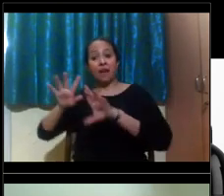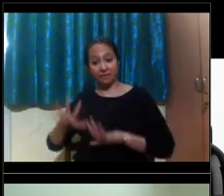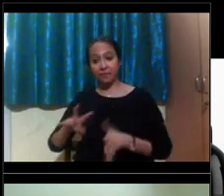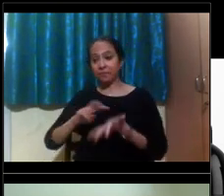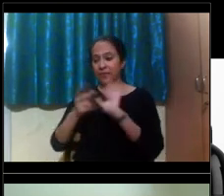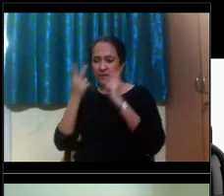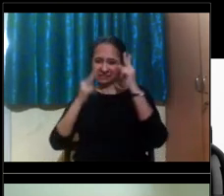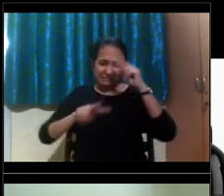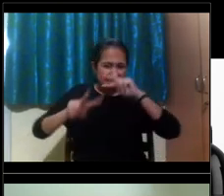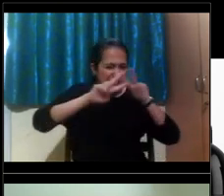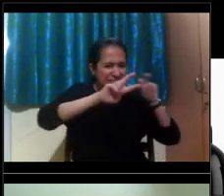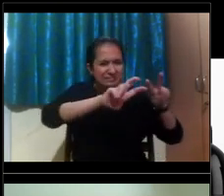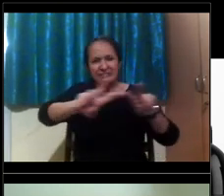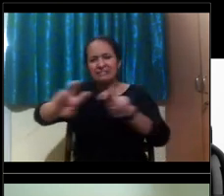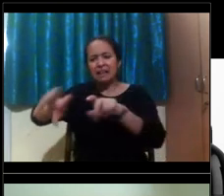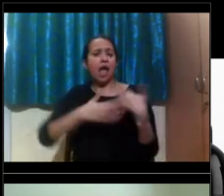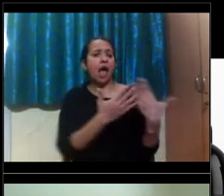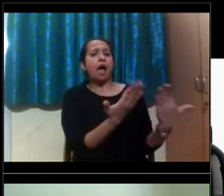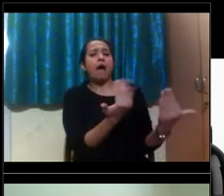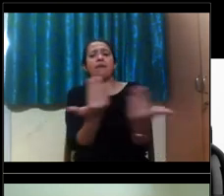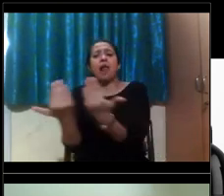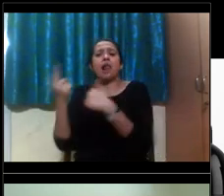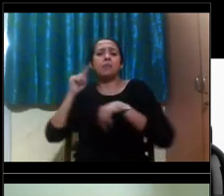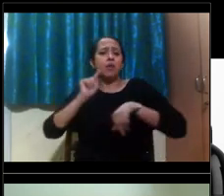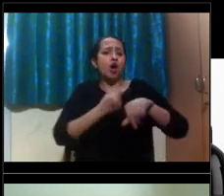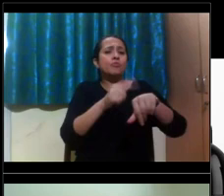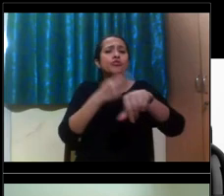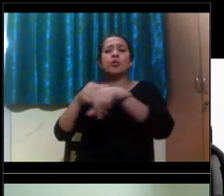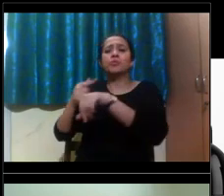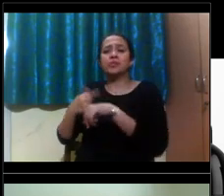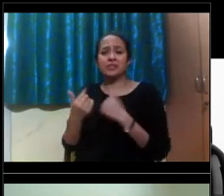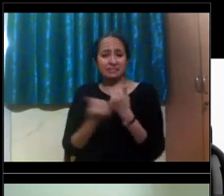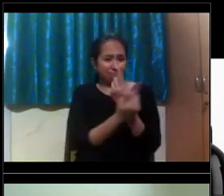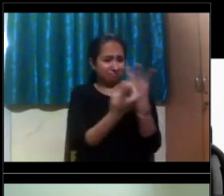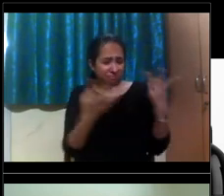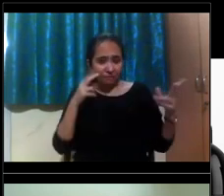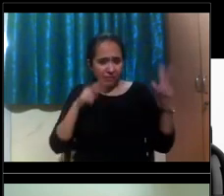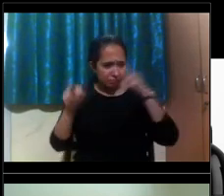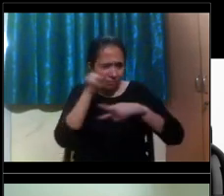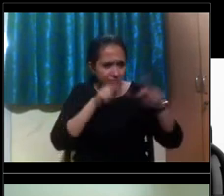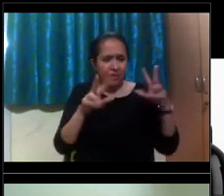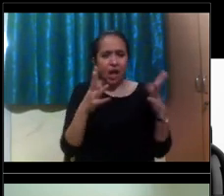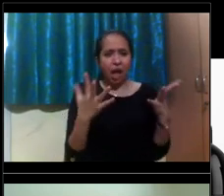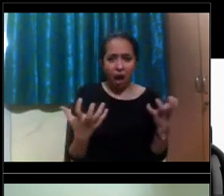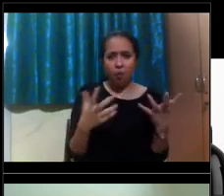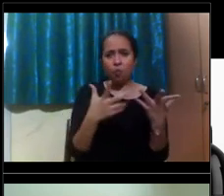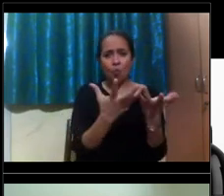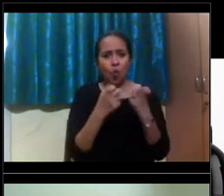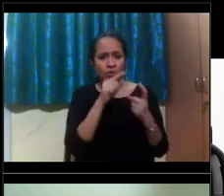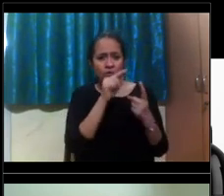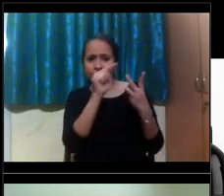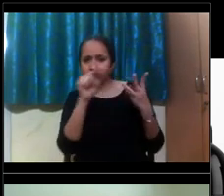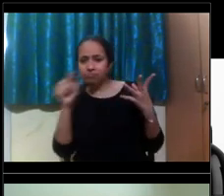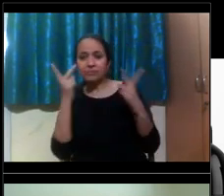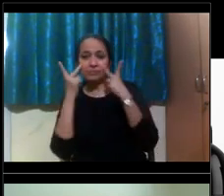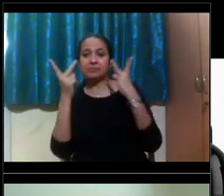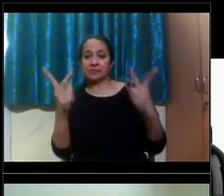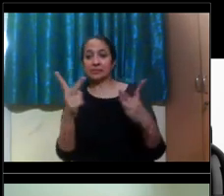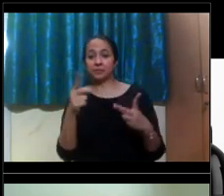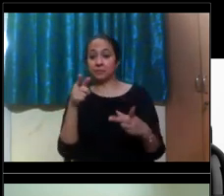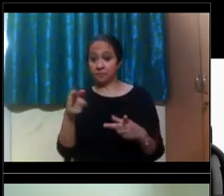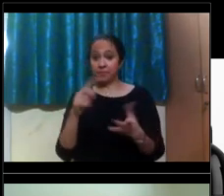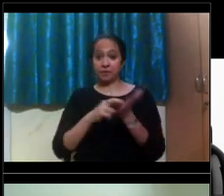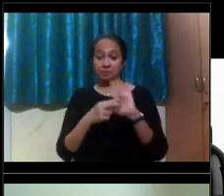have here. And, you know, of course, access is really important. So connecting with the disability office and you want that close